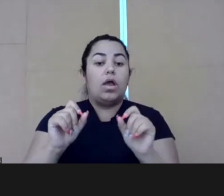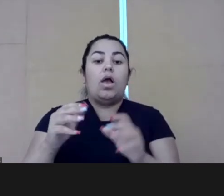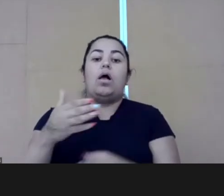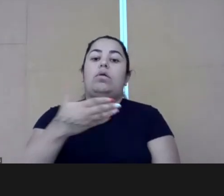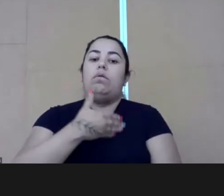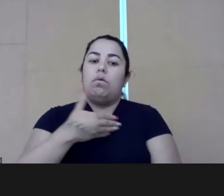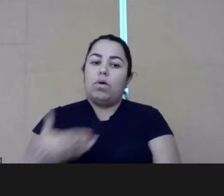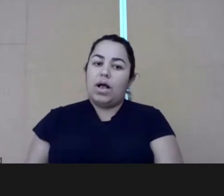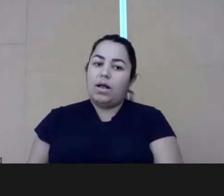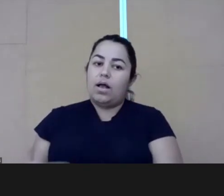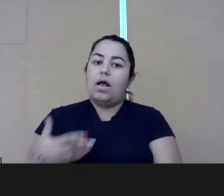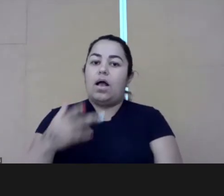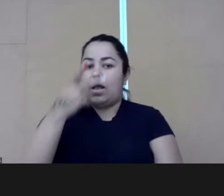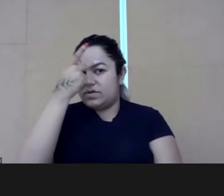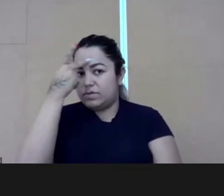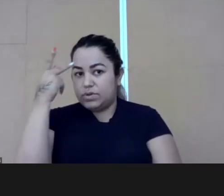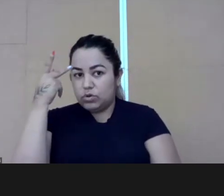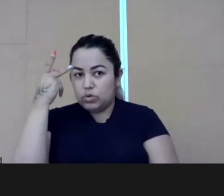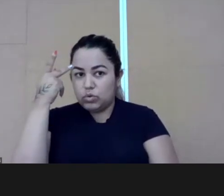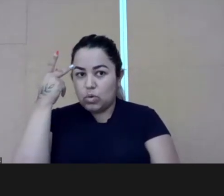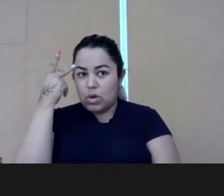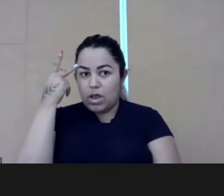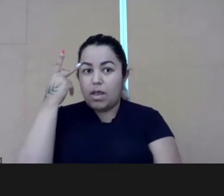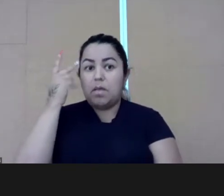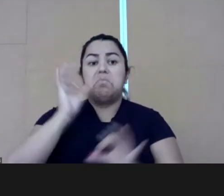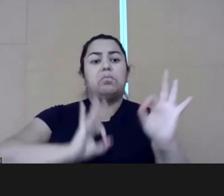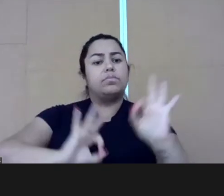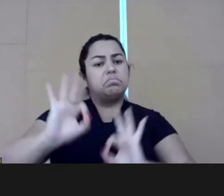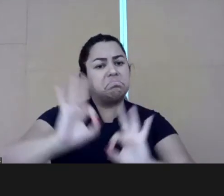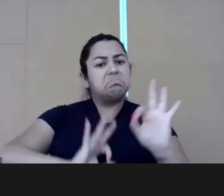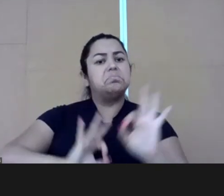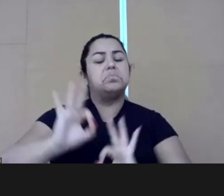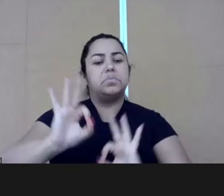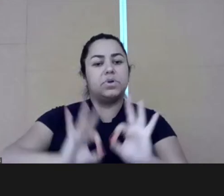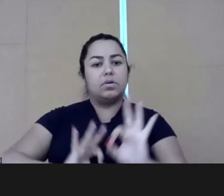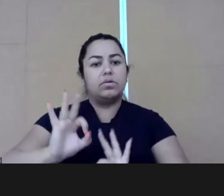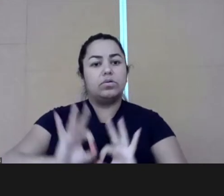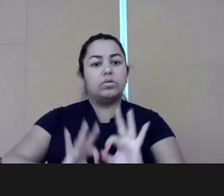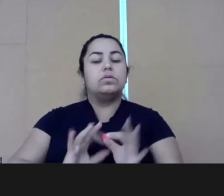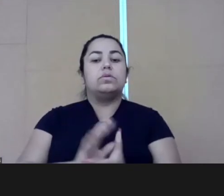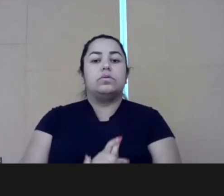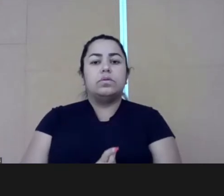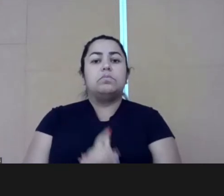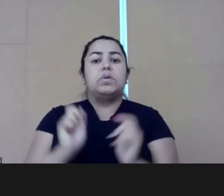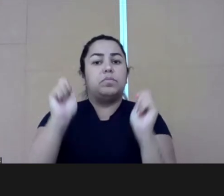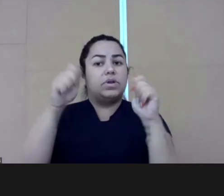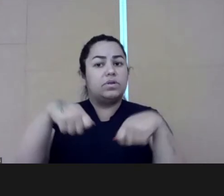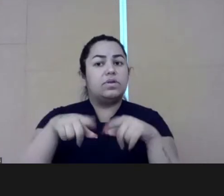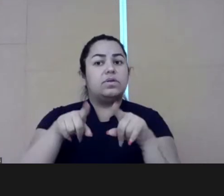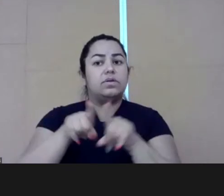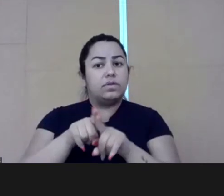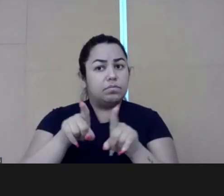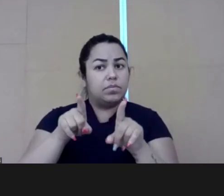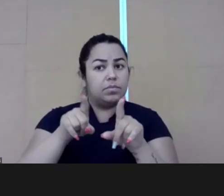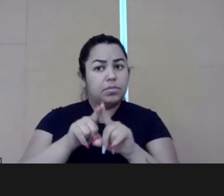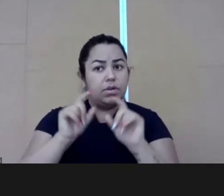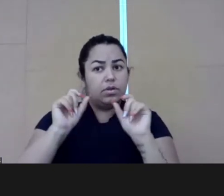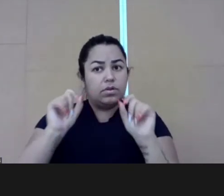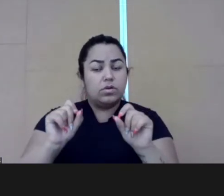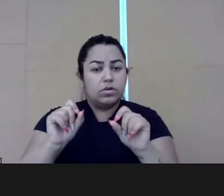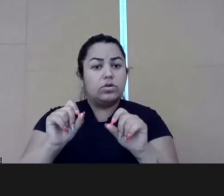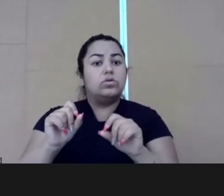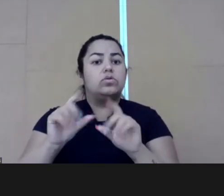issue to put people that are more prepared with the necessary